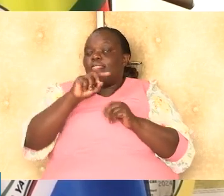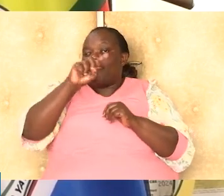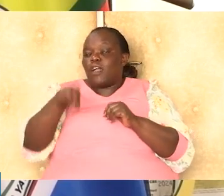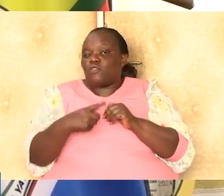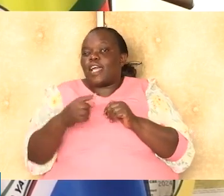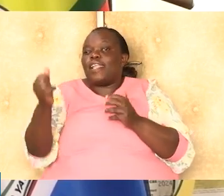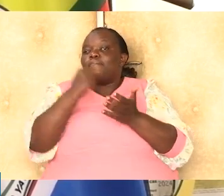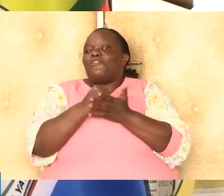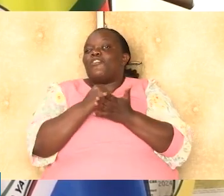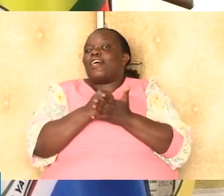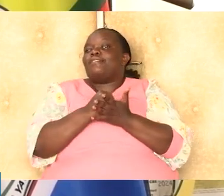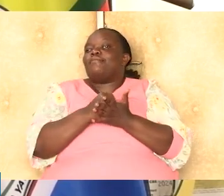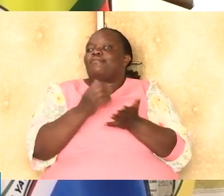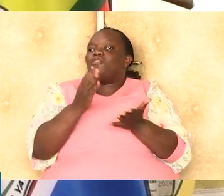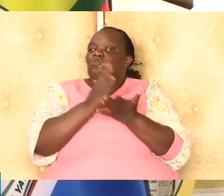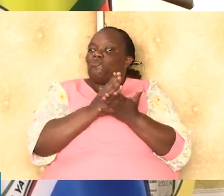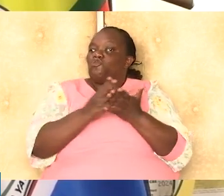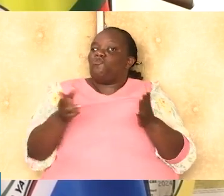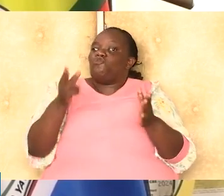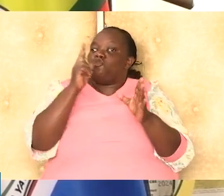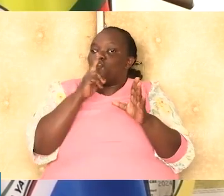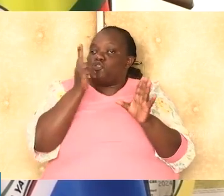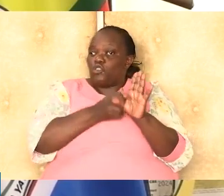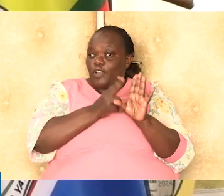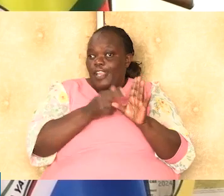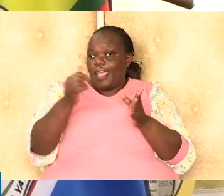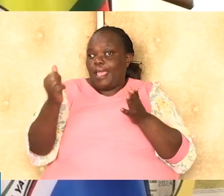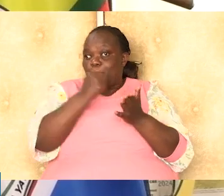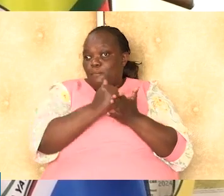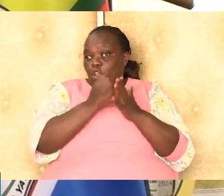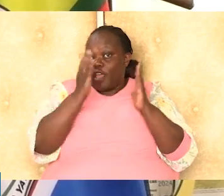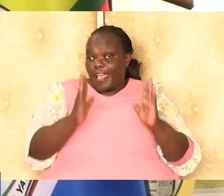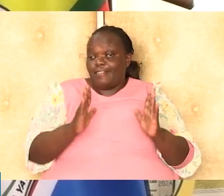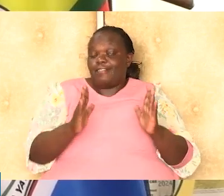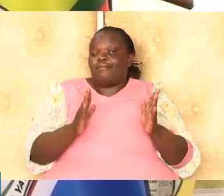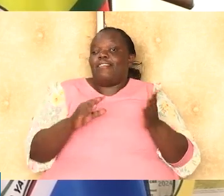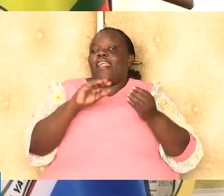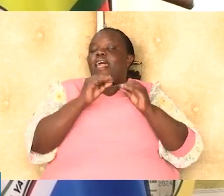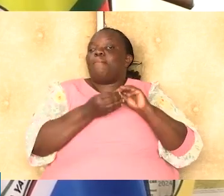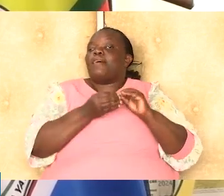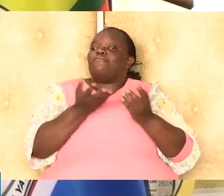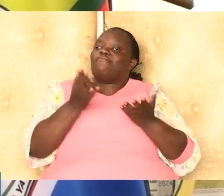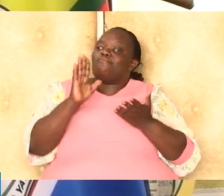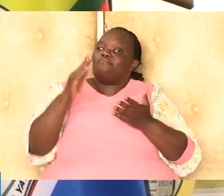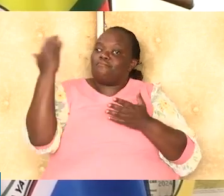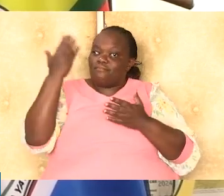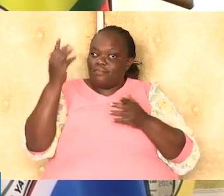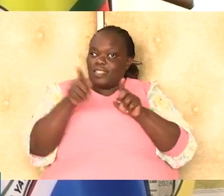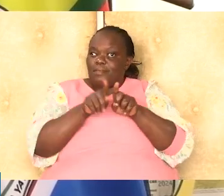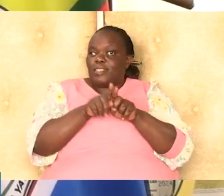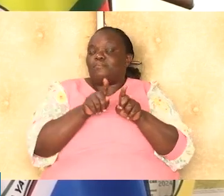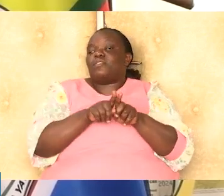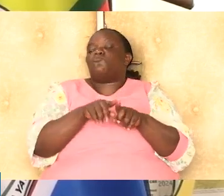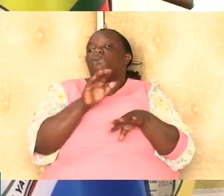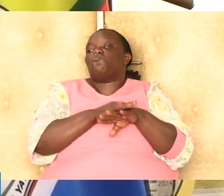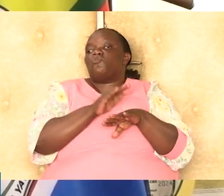successfully onboarded their employers, employee, sorry, details and remittances to facilitate the seamless transition.